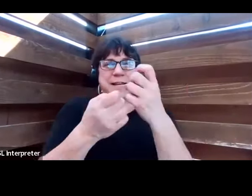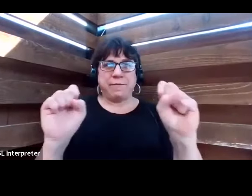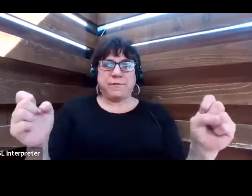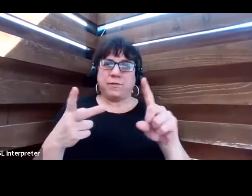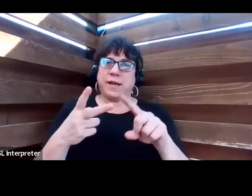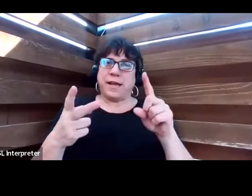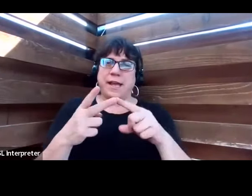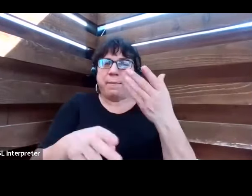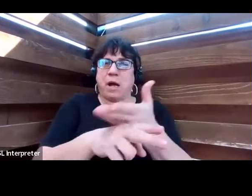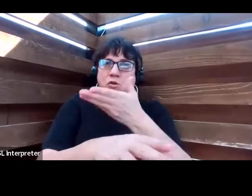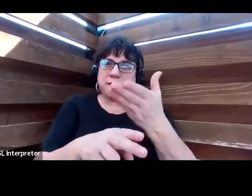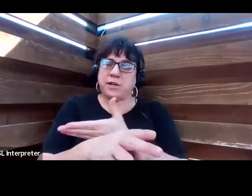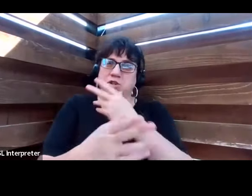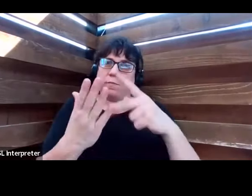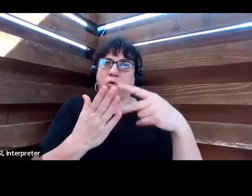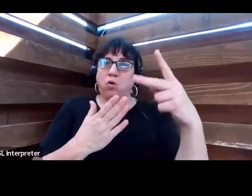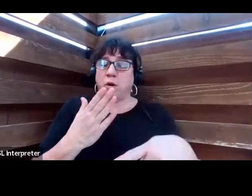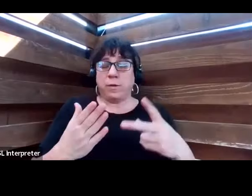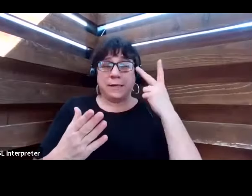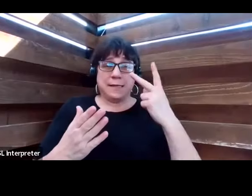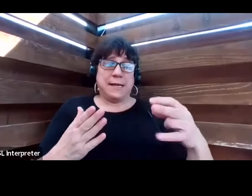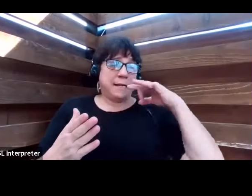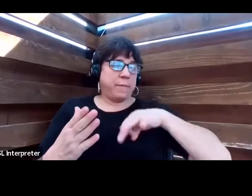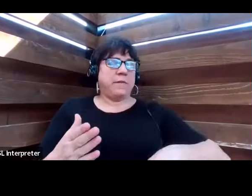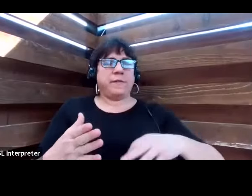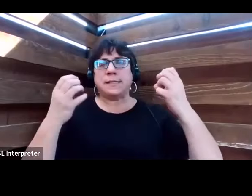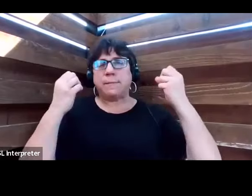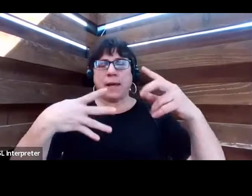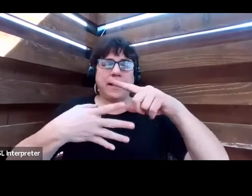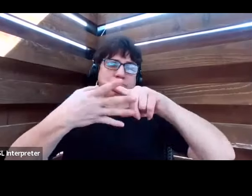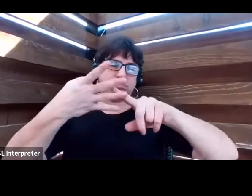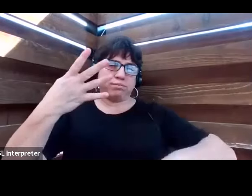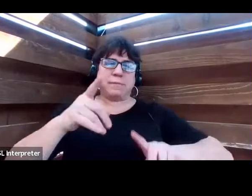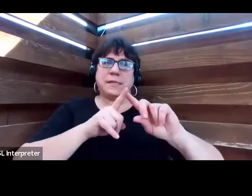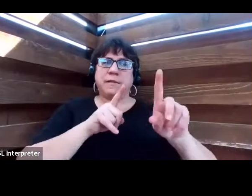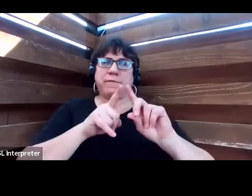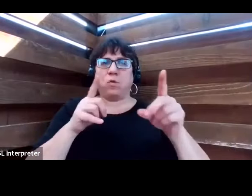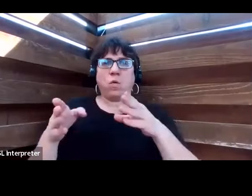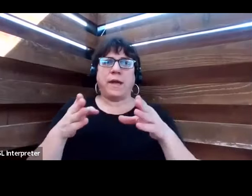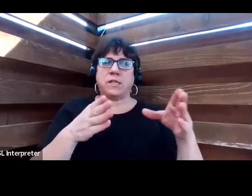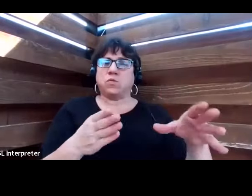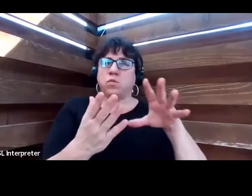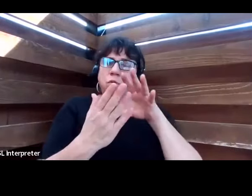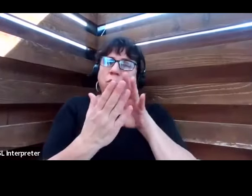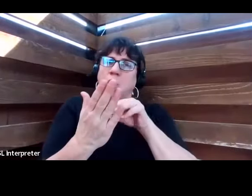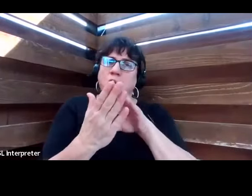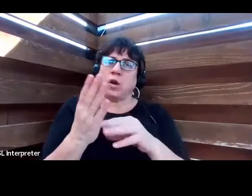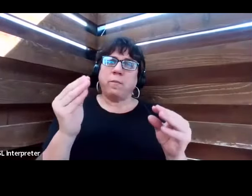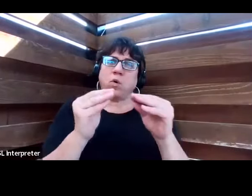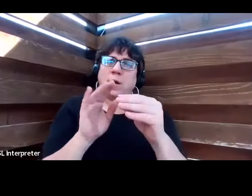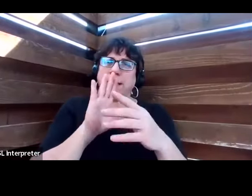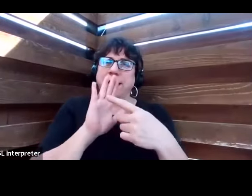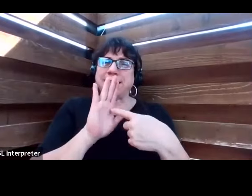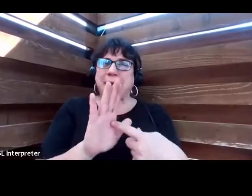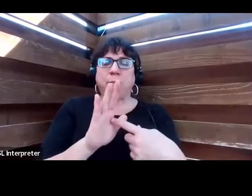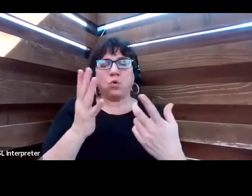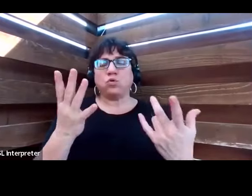We've seen these benefits in countless ways, and we'll hear more examples of it today.